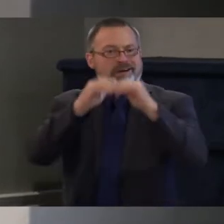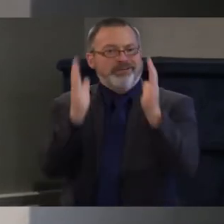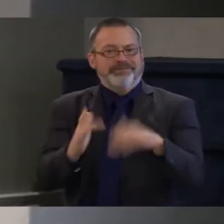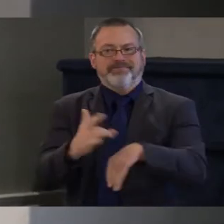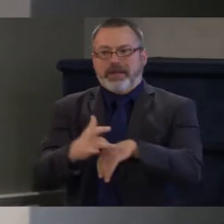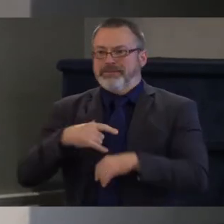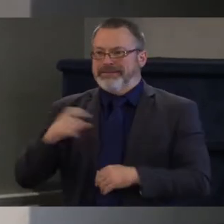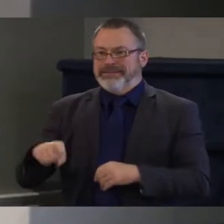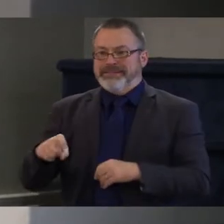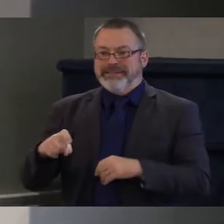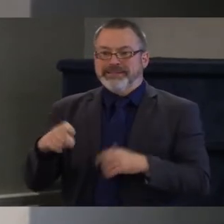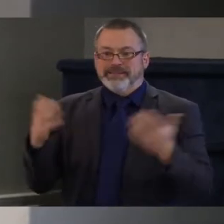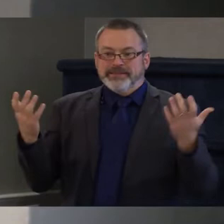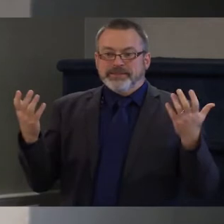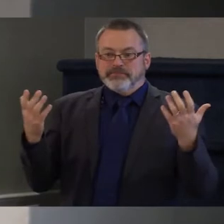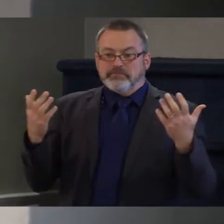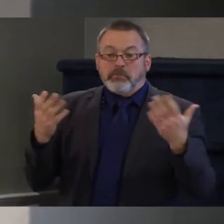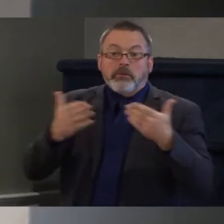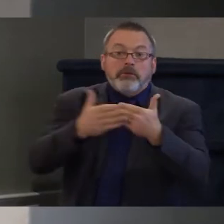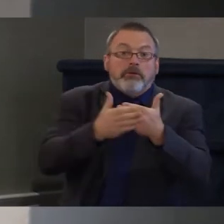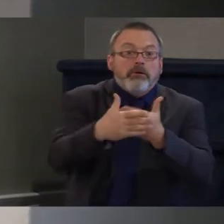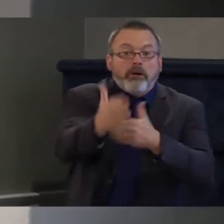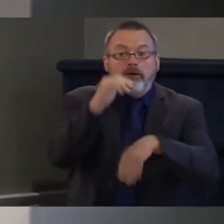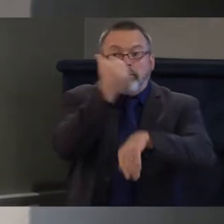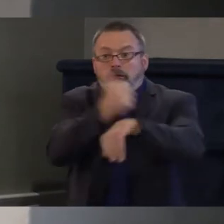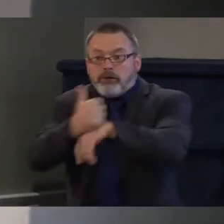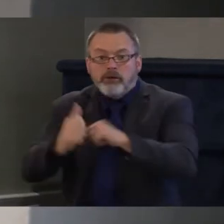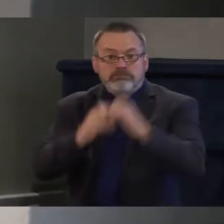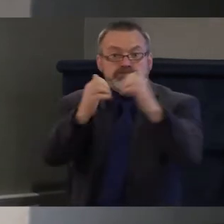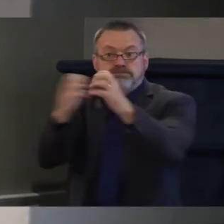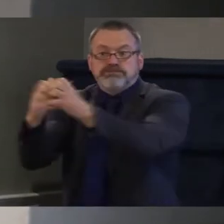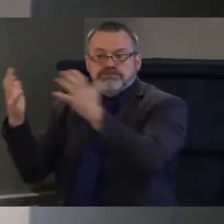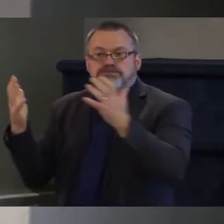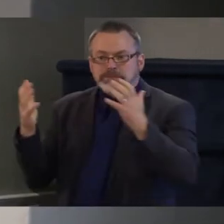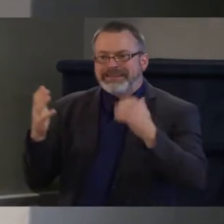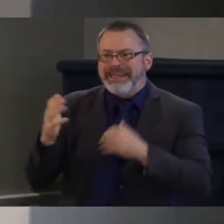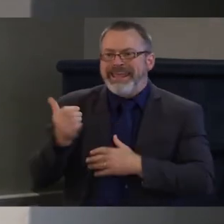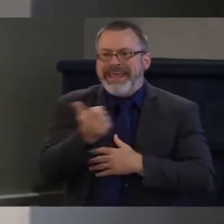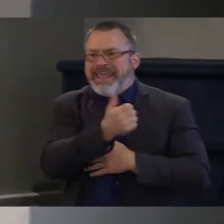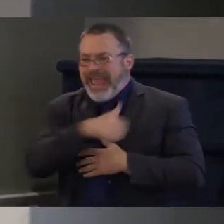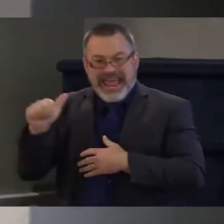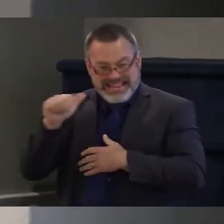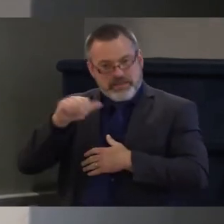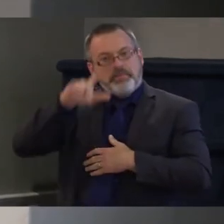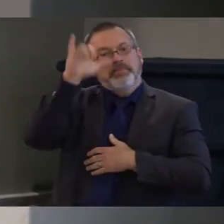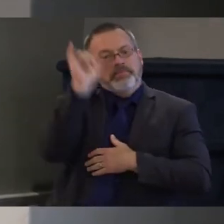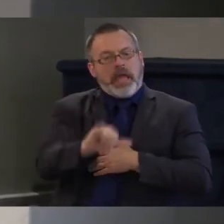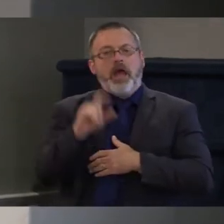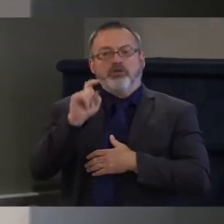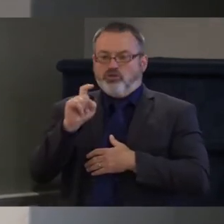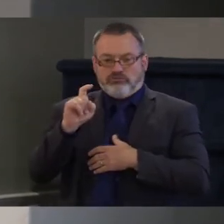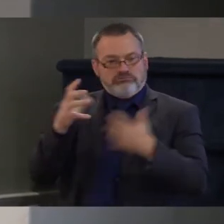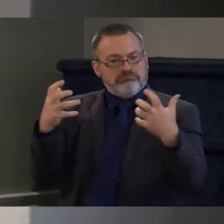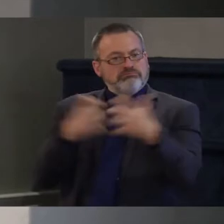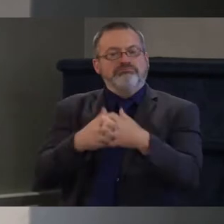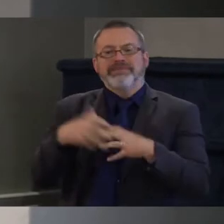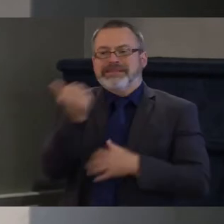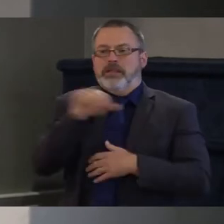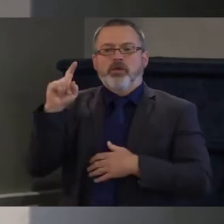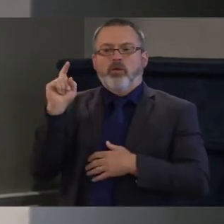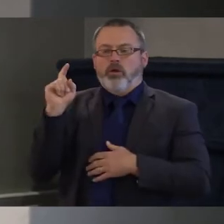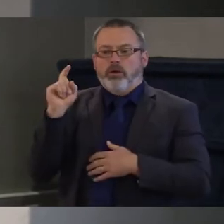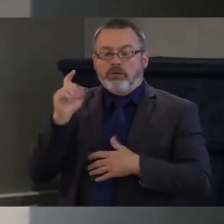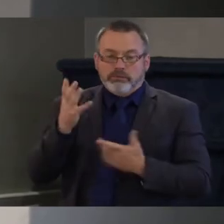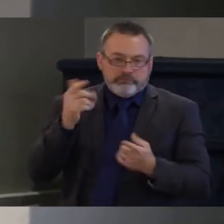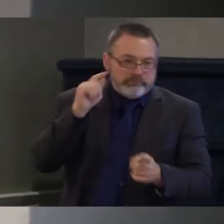universal design, so that whomever is coming into the home moving forward can access a kitchen and a bathroom. And it's a